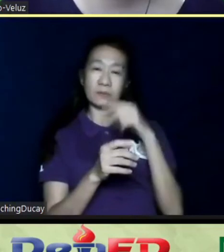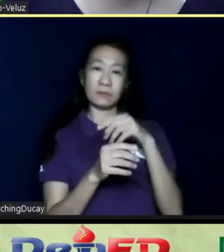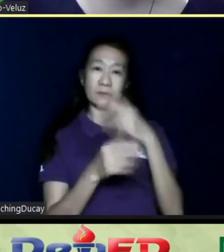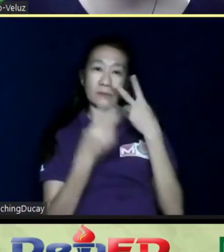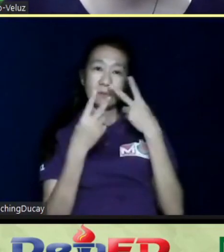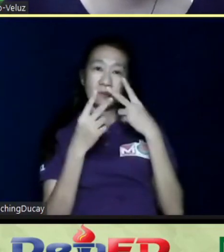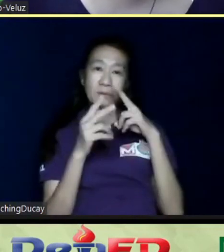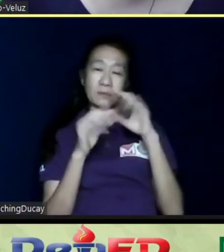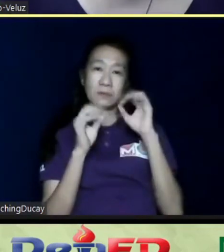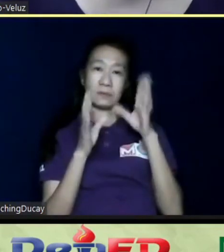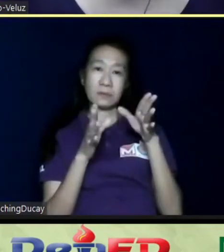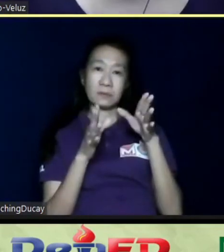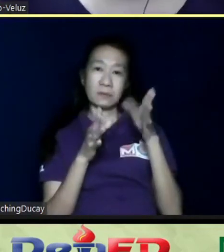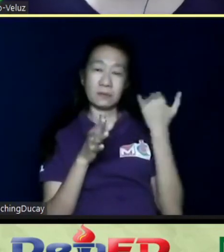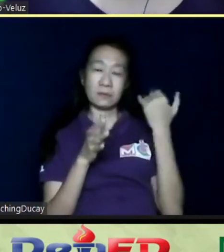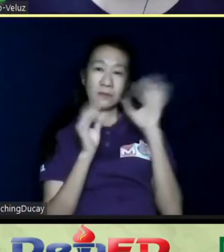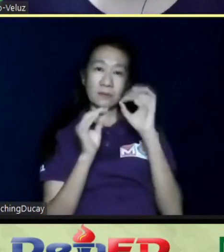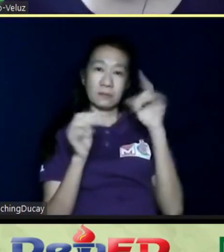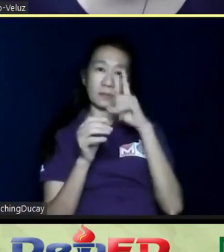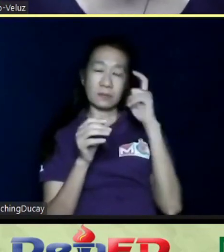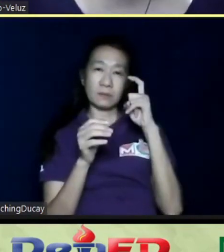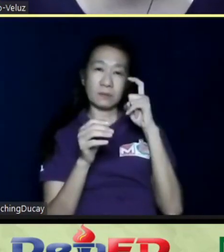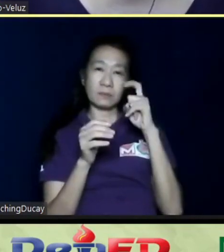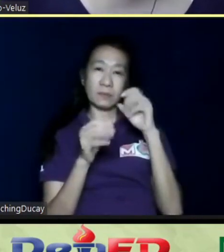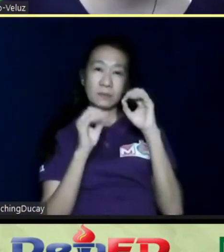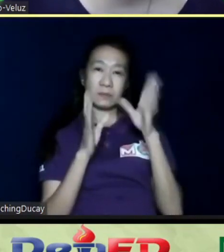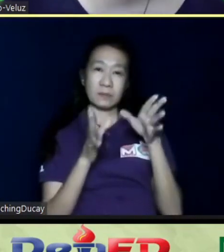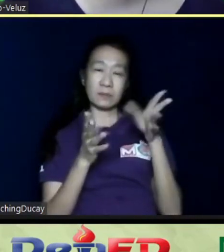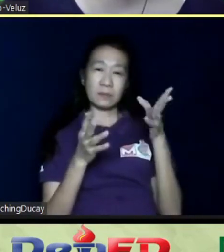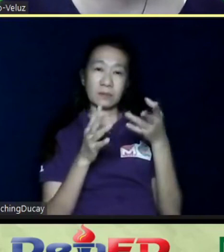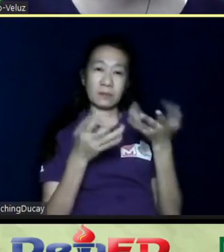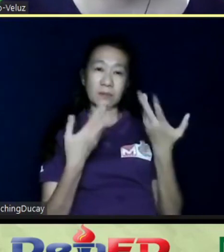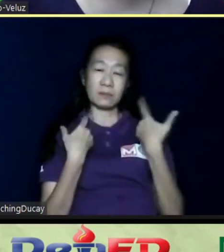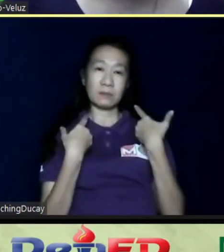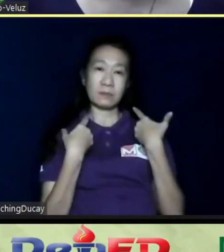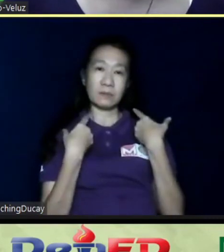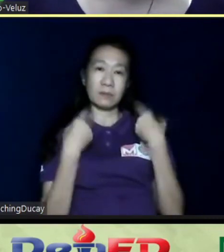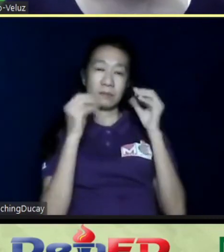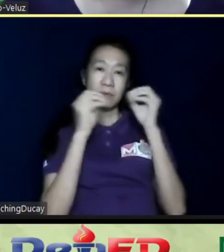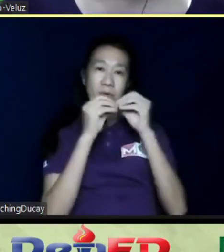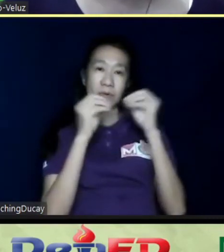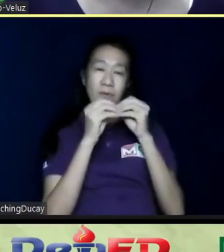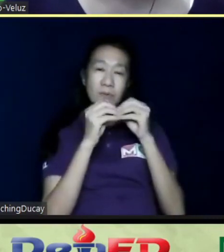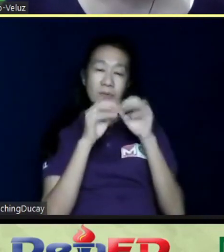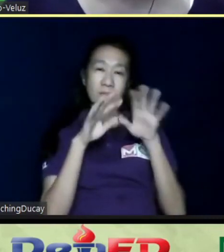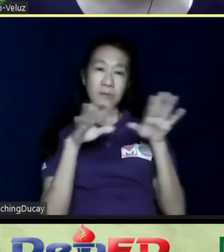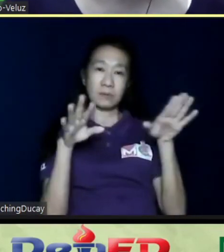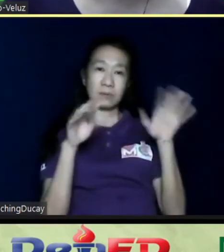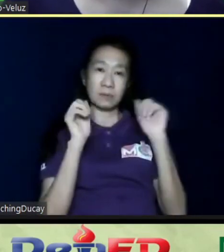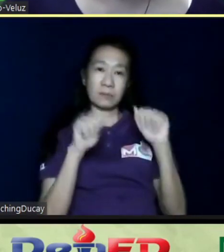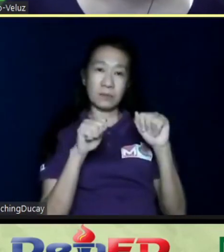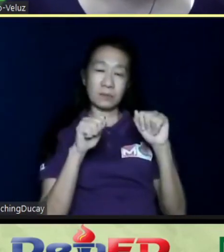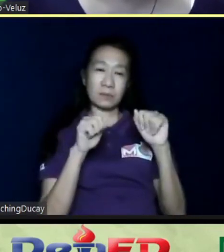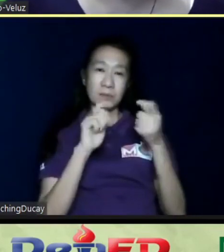Dati wala namang ganyan. Dahil kay Teacher Archie nagkaroon tuloy ng mas maraming mga bata nakakapag